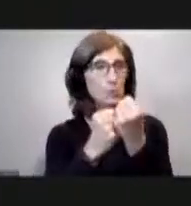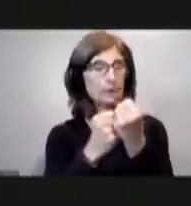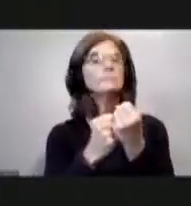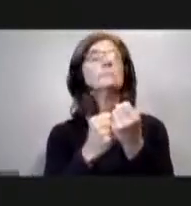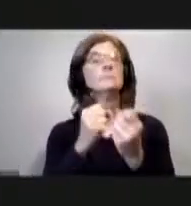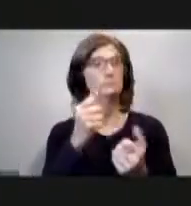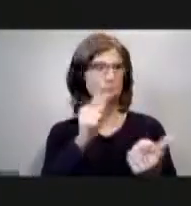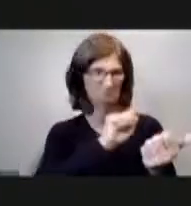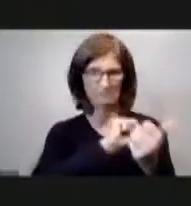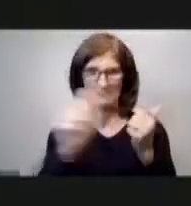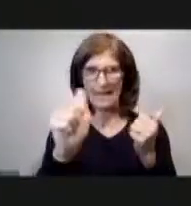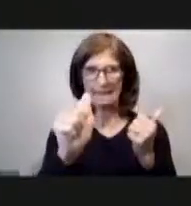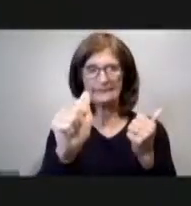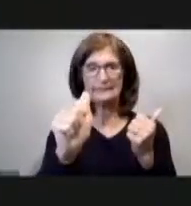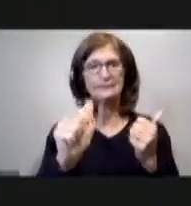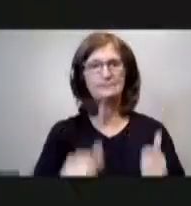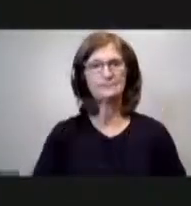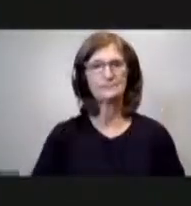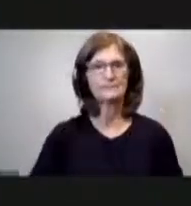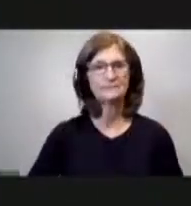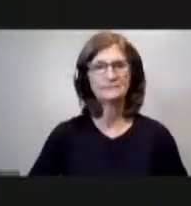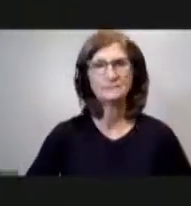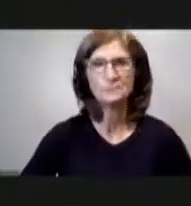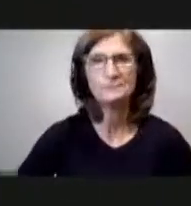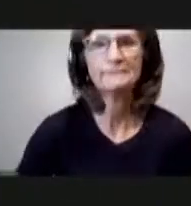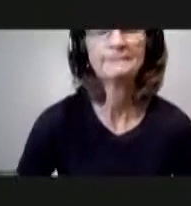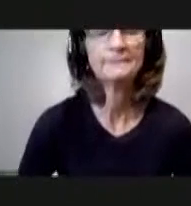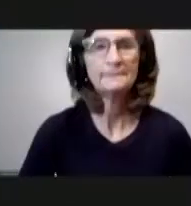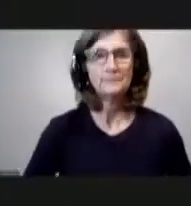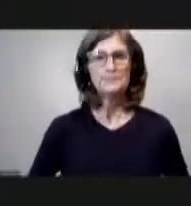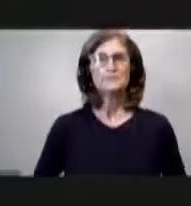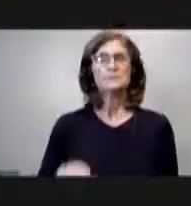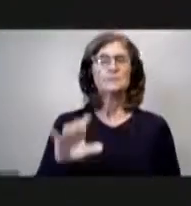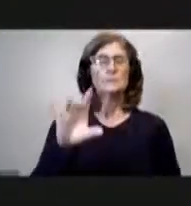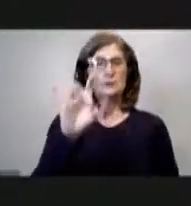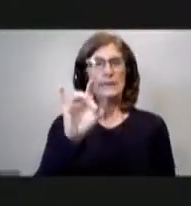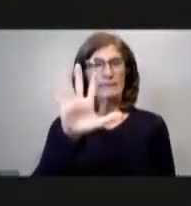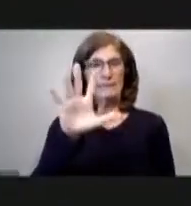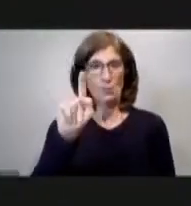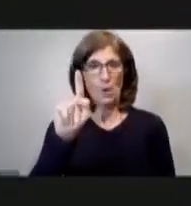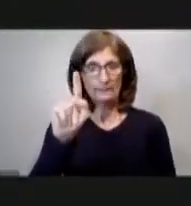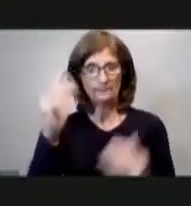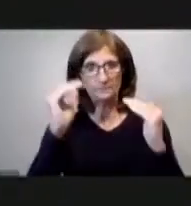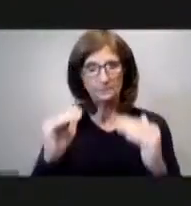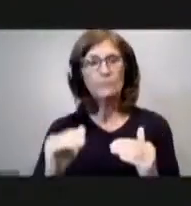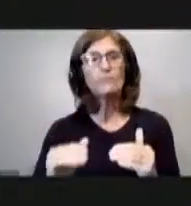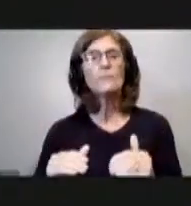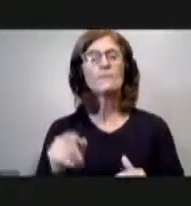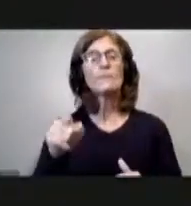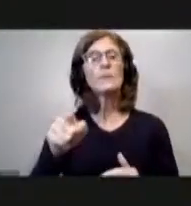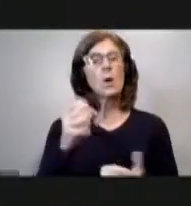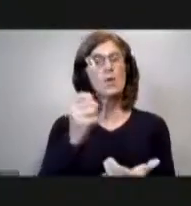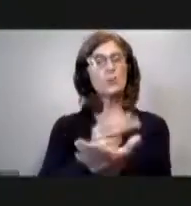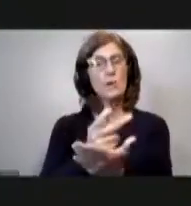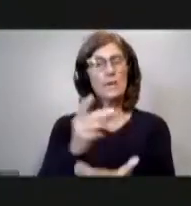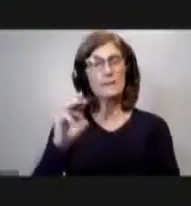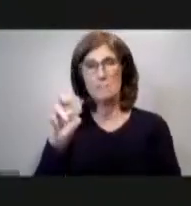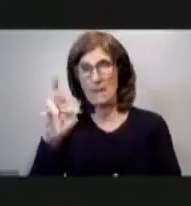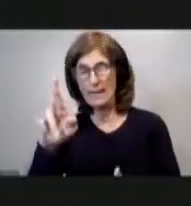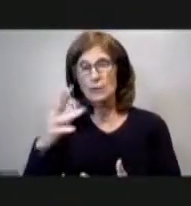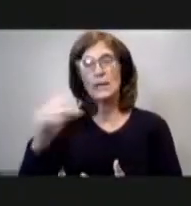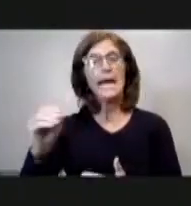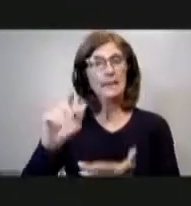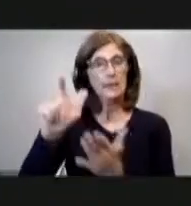aye aye any opposed affirmative recommendation bill 851 bill 851 resolution authorizing the mayor and the city